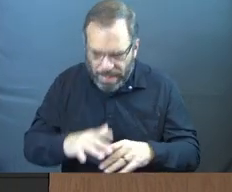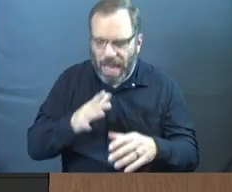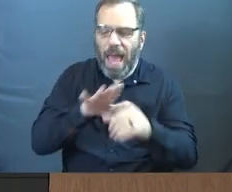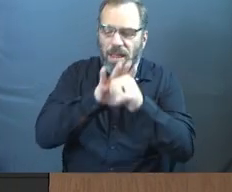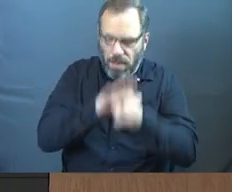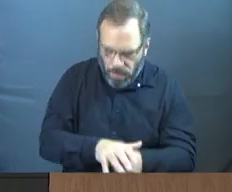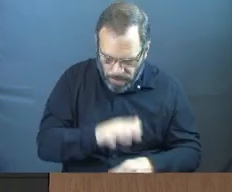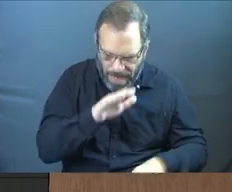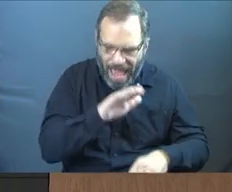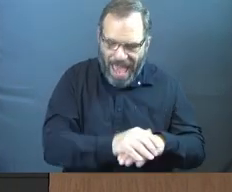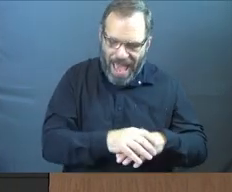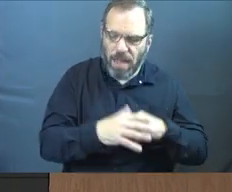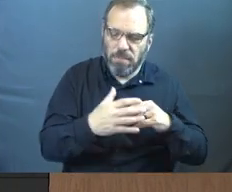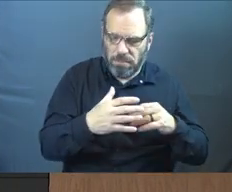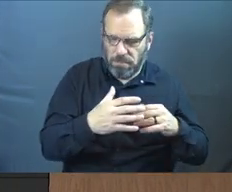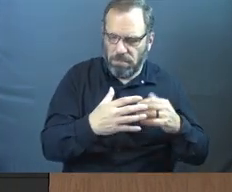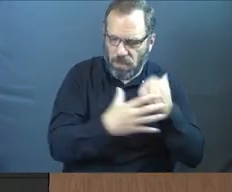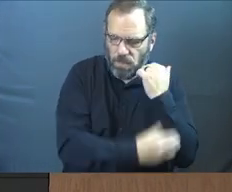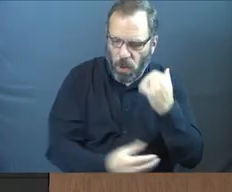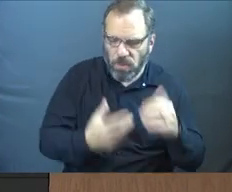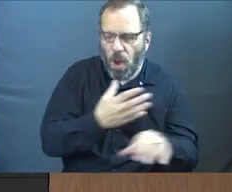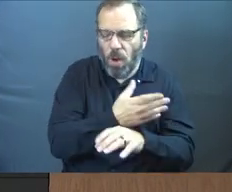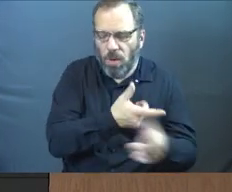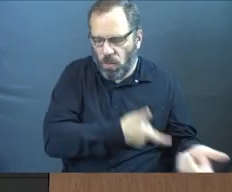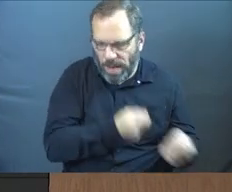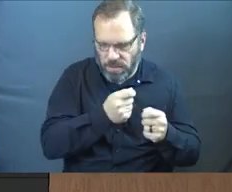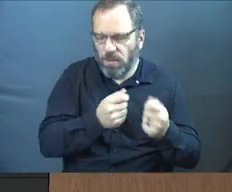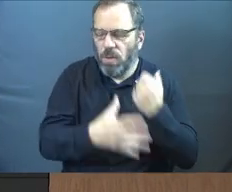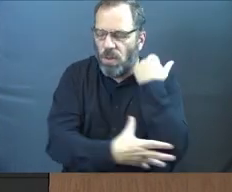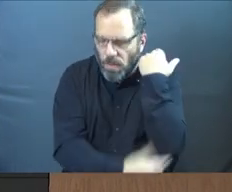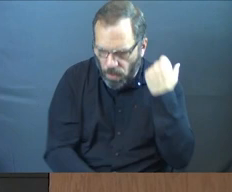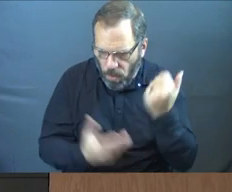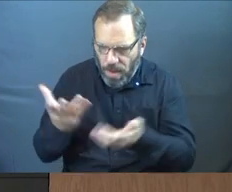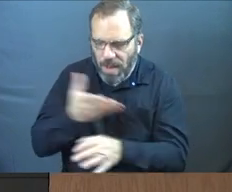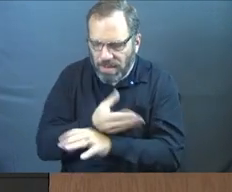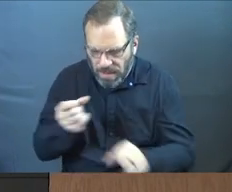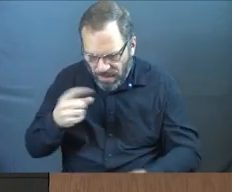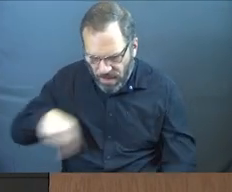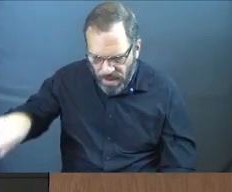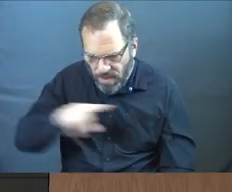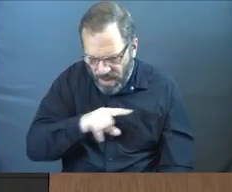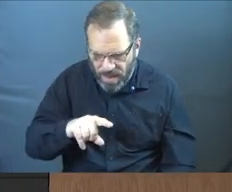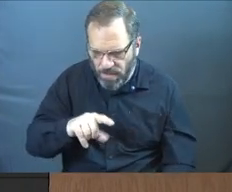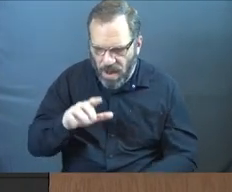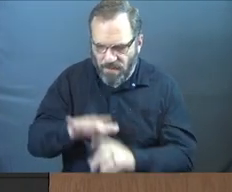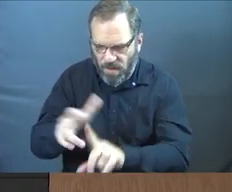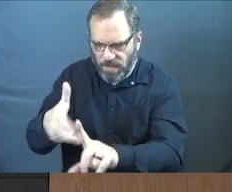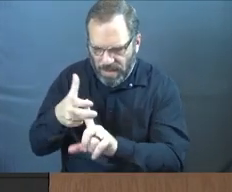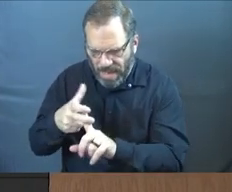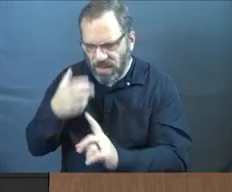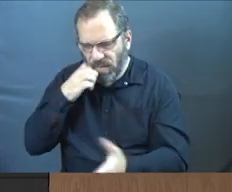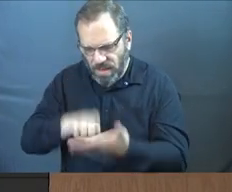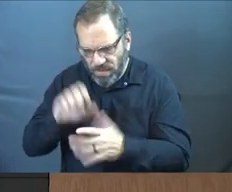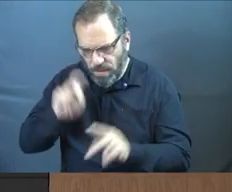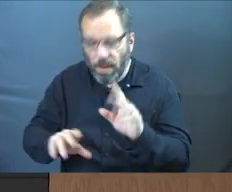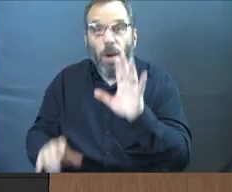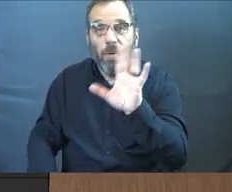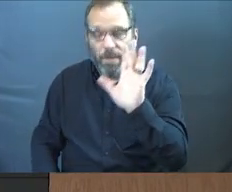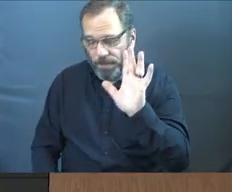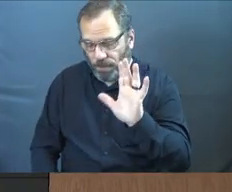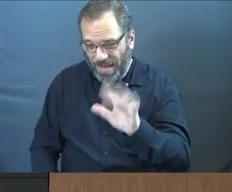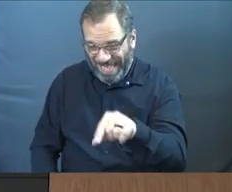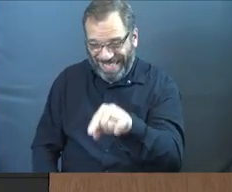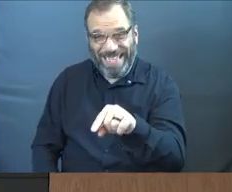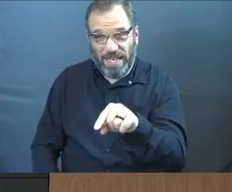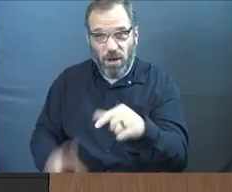and the destitute. Rescue the poor and helpless. Deliver them from the grasp of evil people. So in this